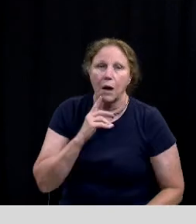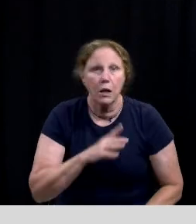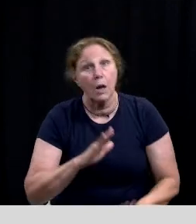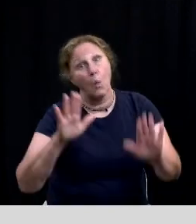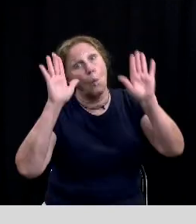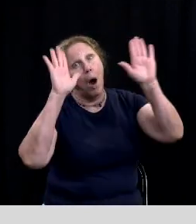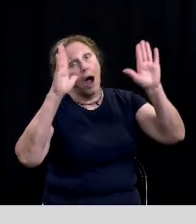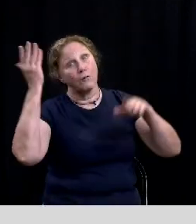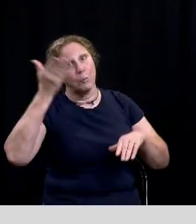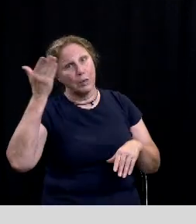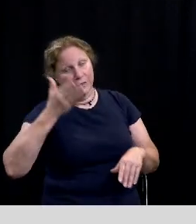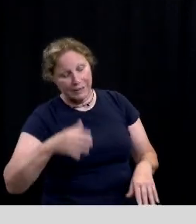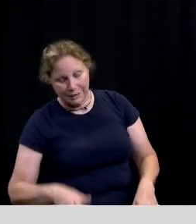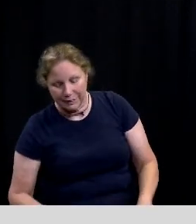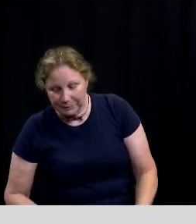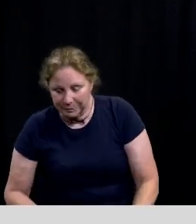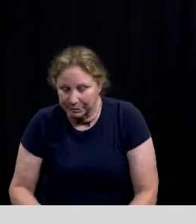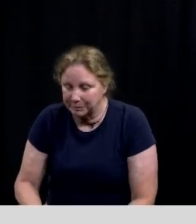wonderful presentation